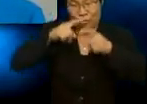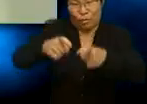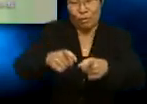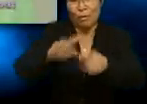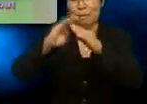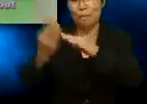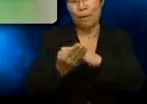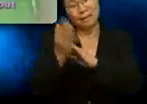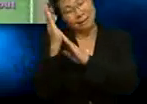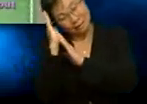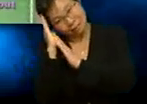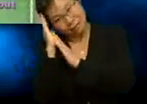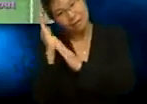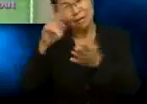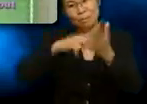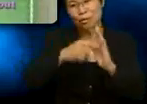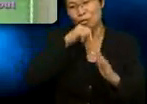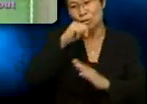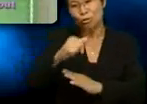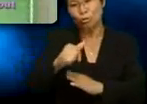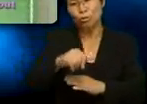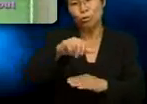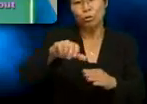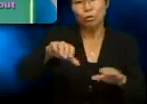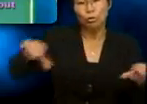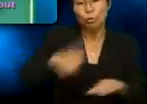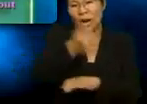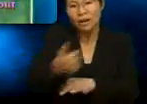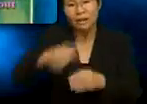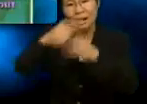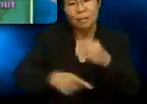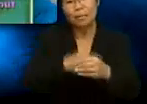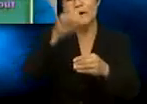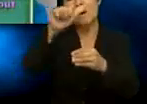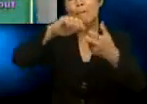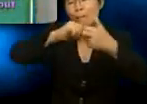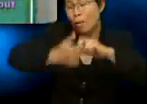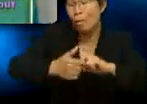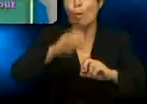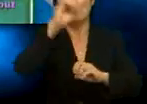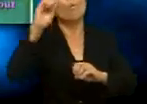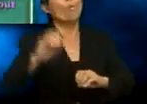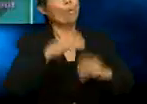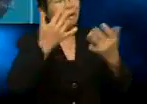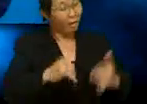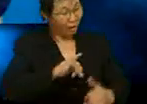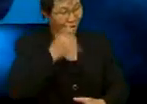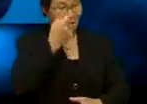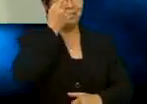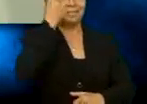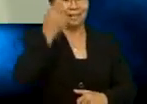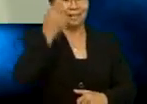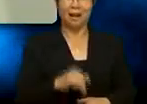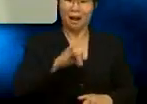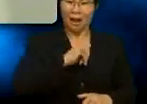It means not doing anything about the problem. Oh, now I understand. See, I said